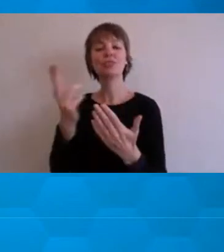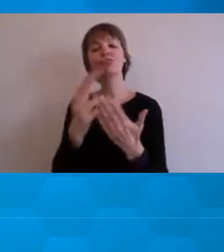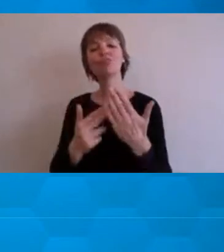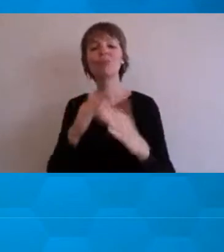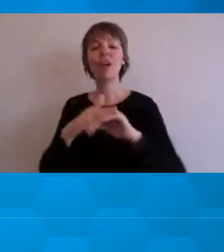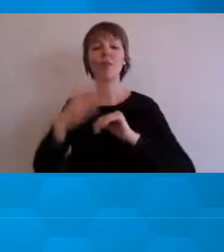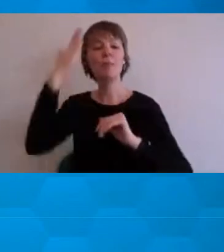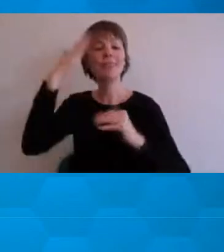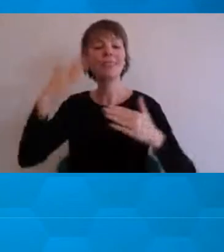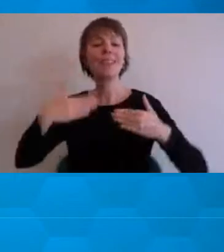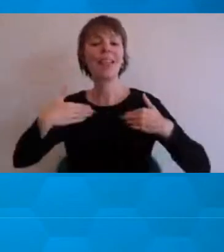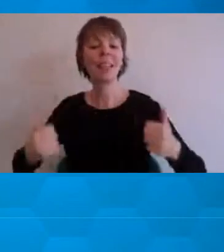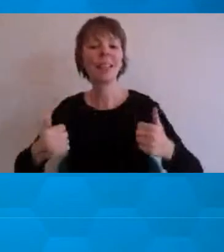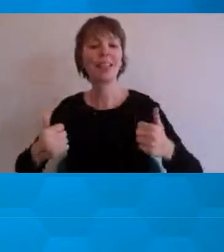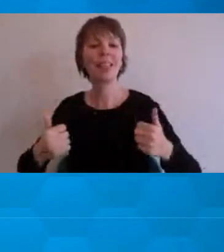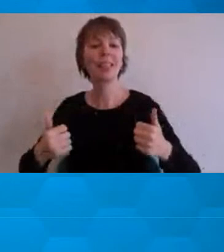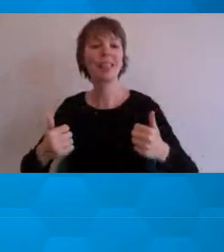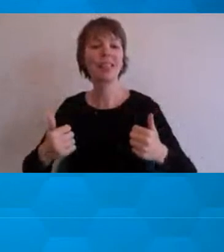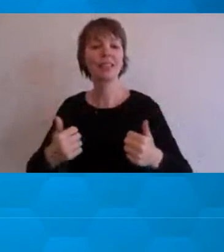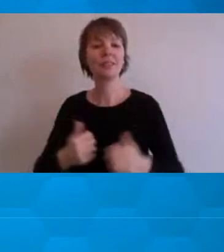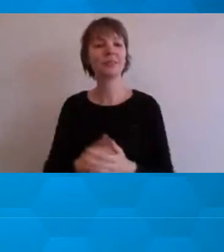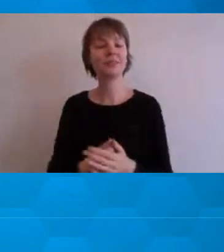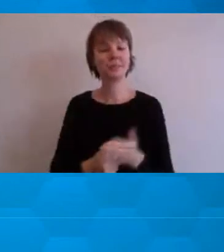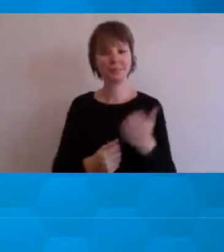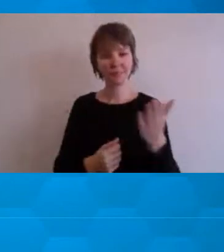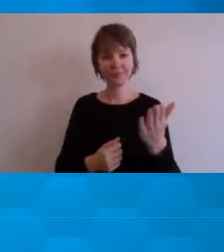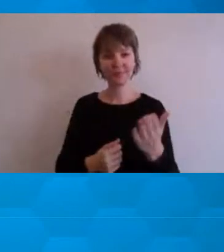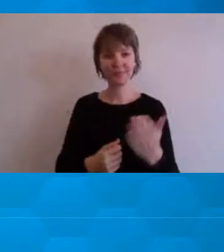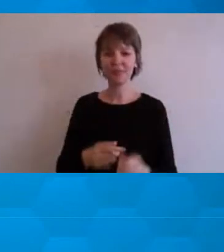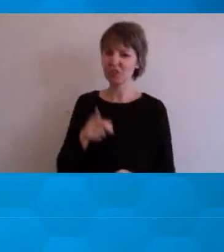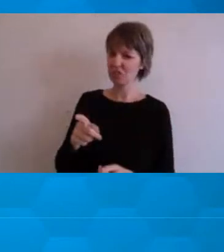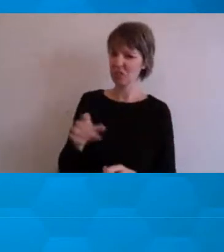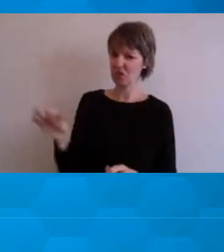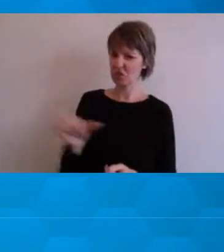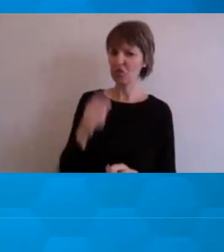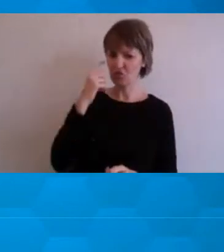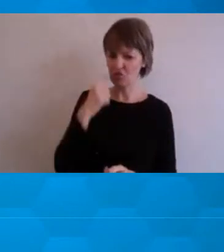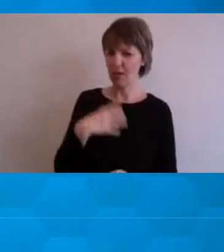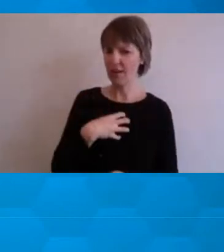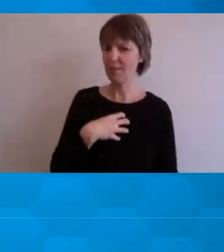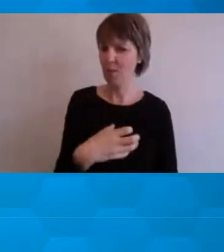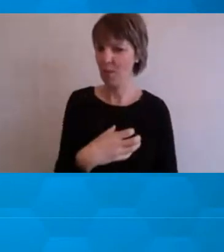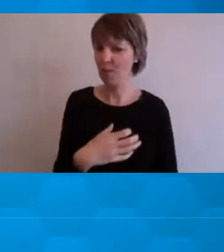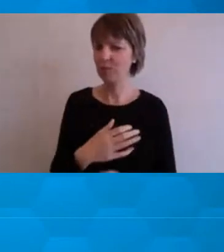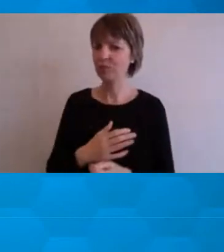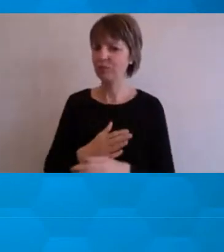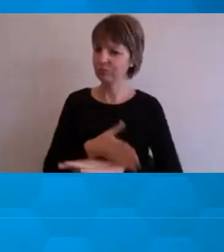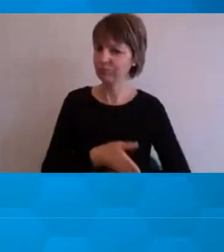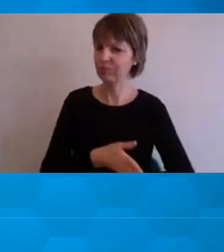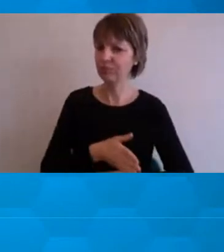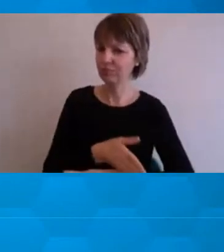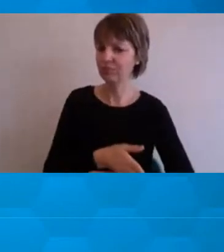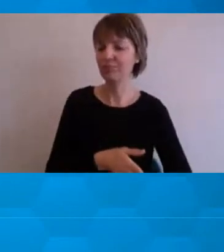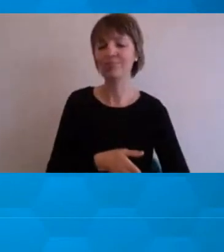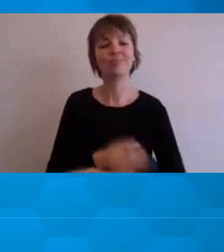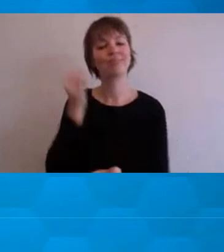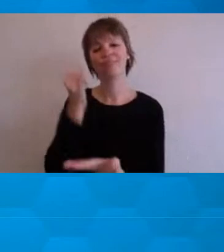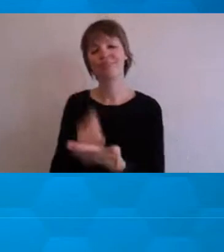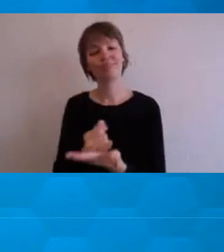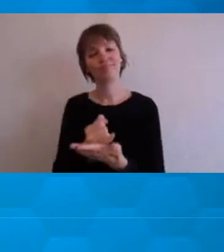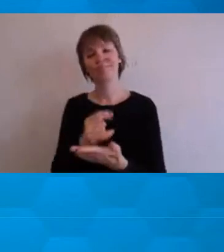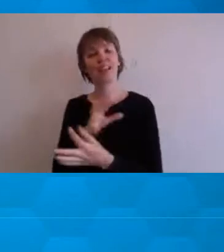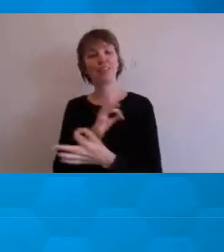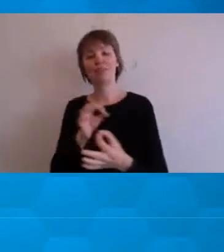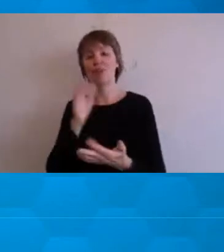illness feels like. It's like, why don't you just try harder? And that's not how it works. But one of the problems with a lot